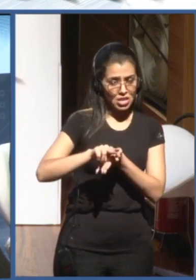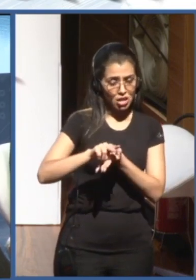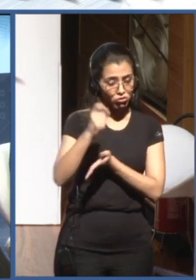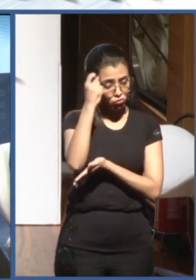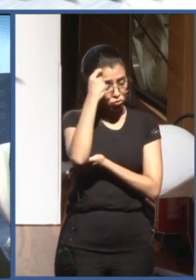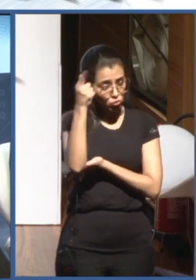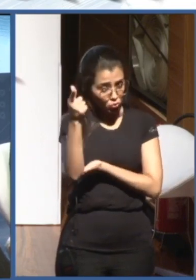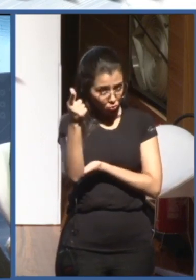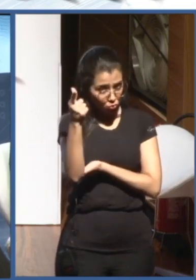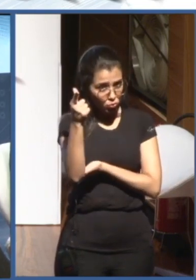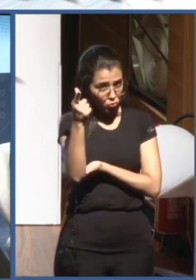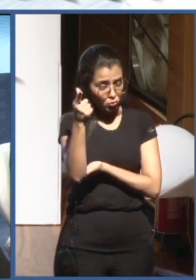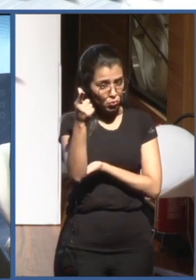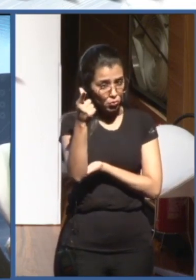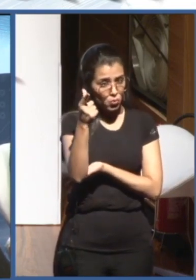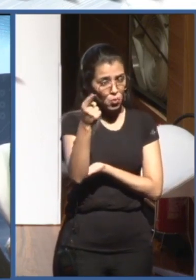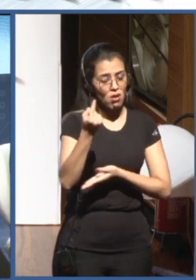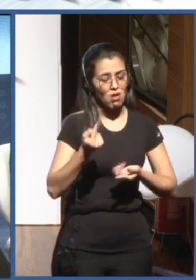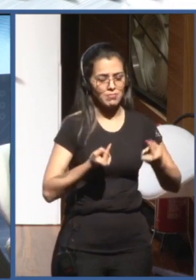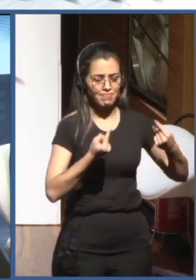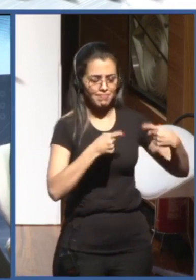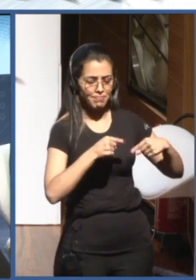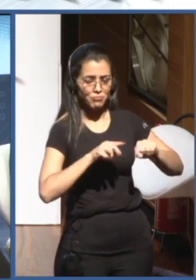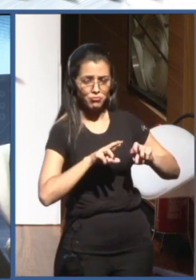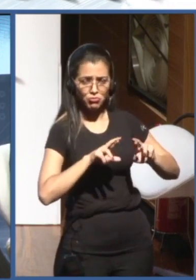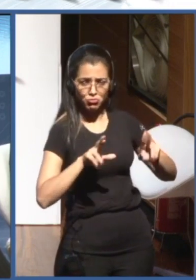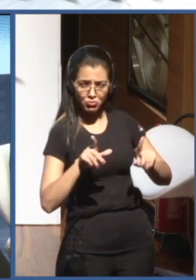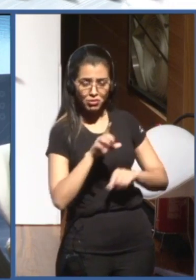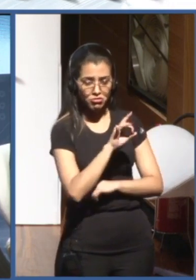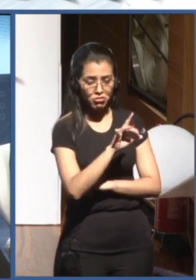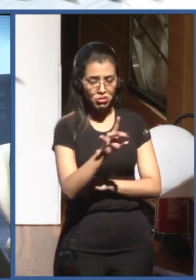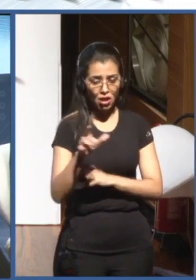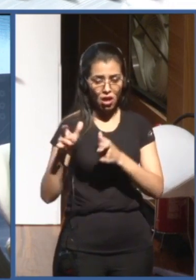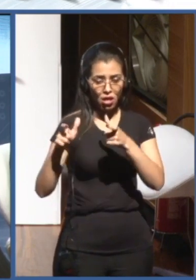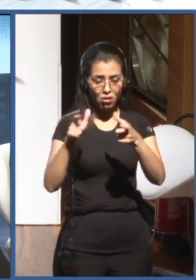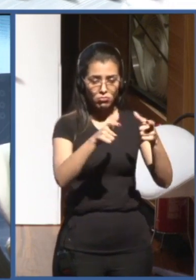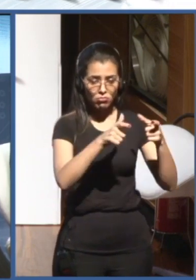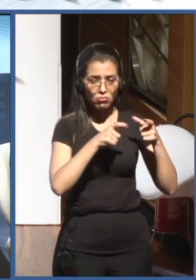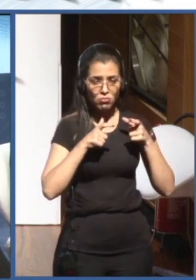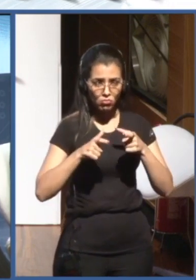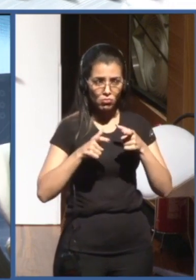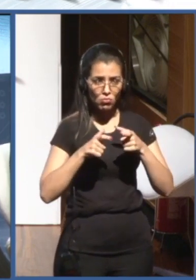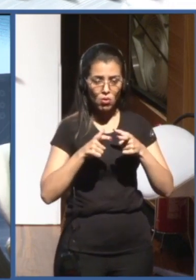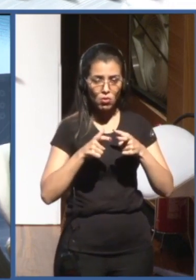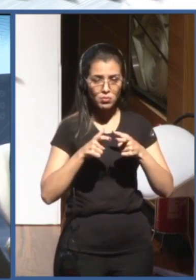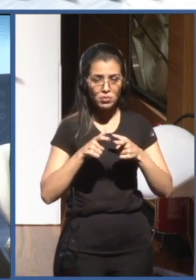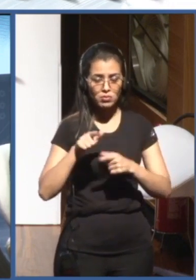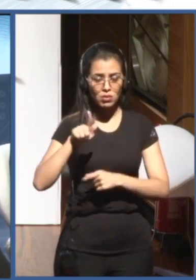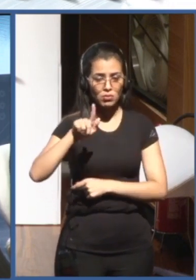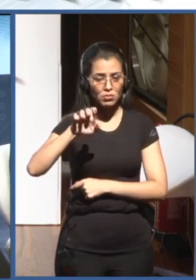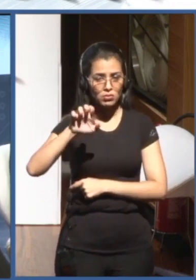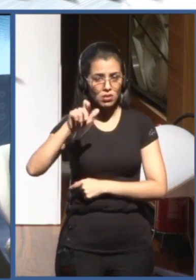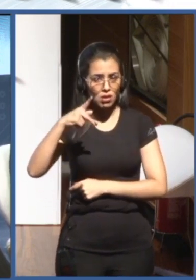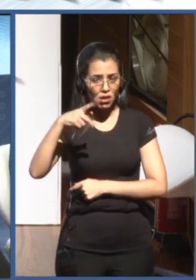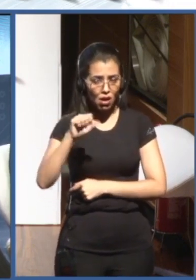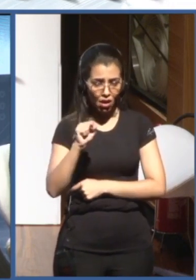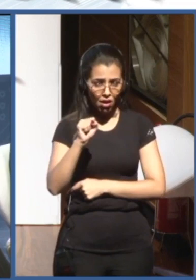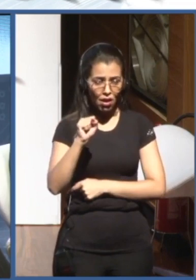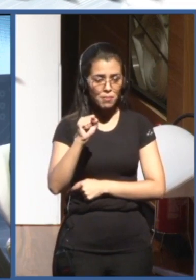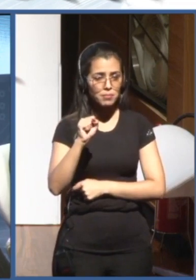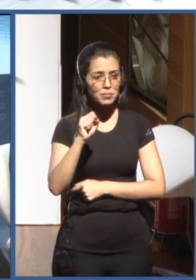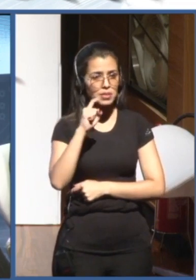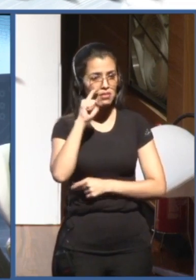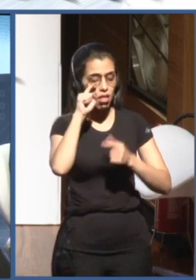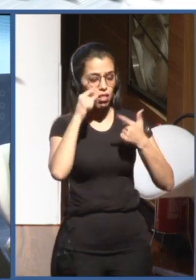the diversity on the languages, but also on the culture, on the gaps already existing, and the digital technology. How you